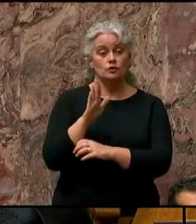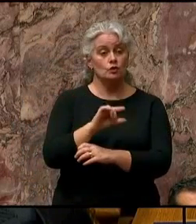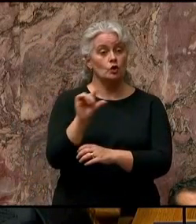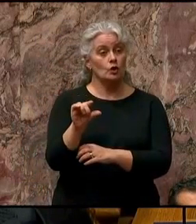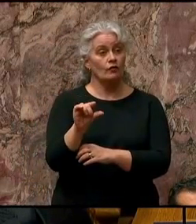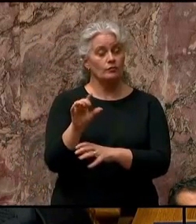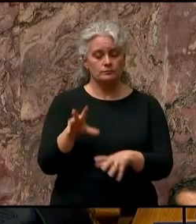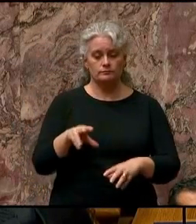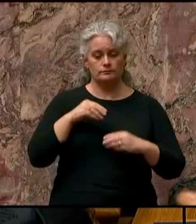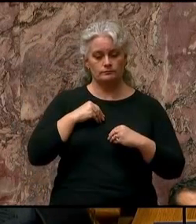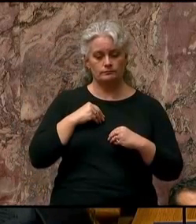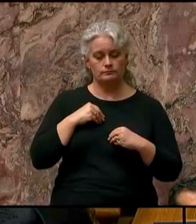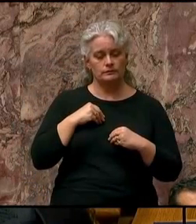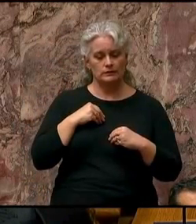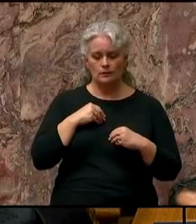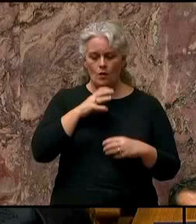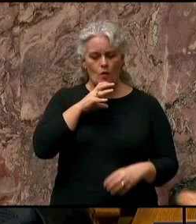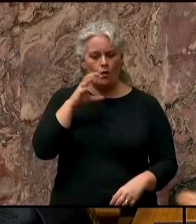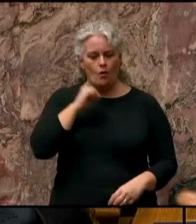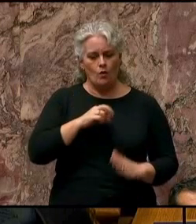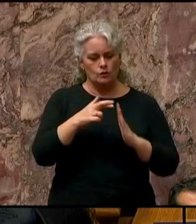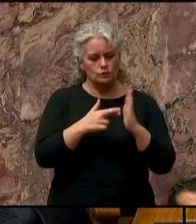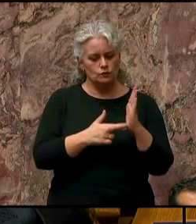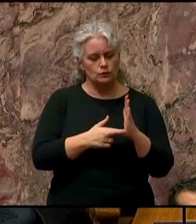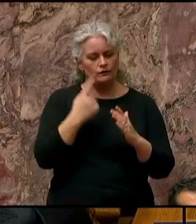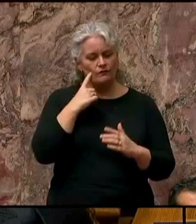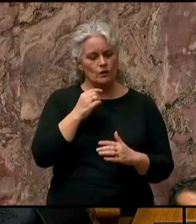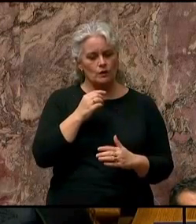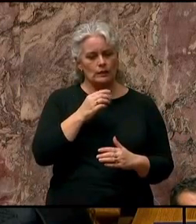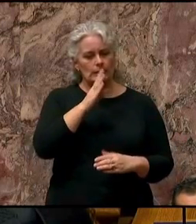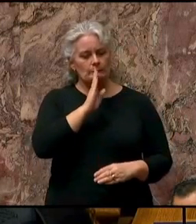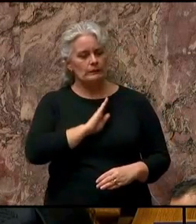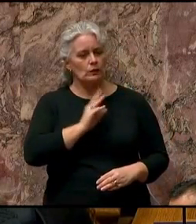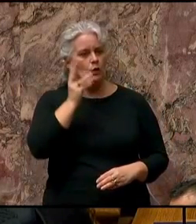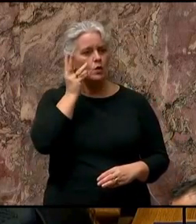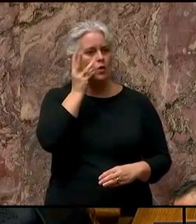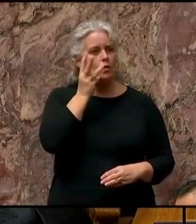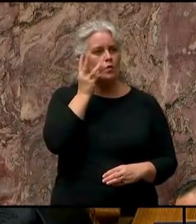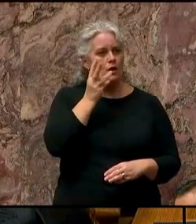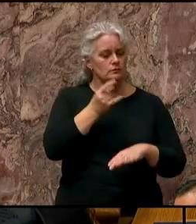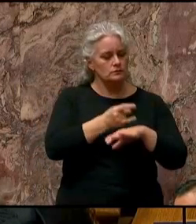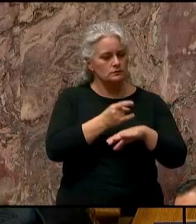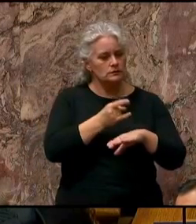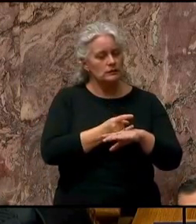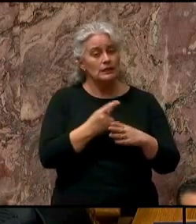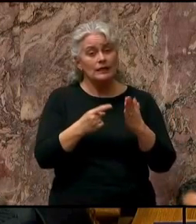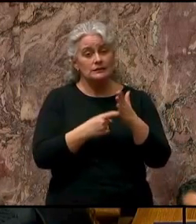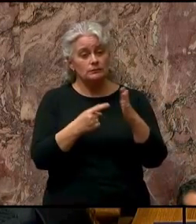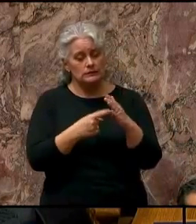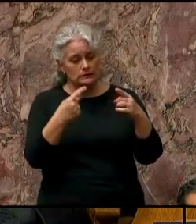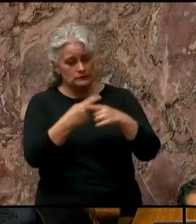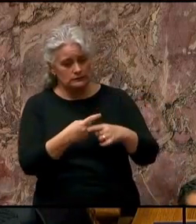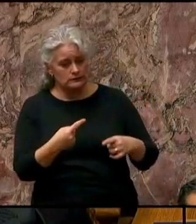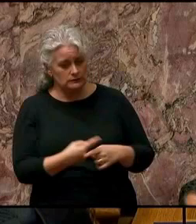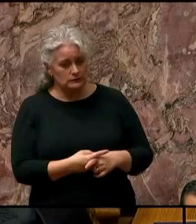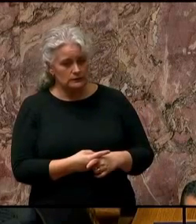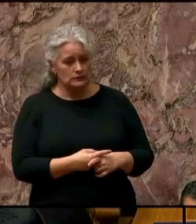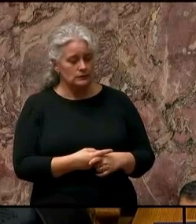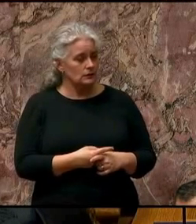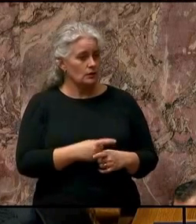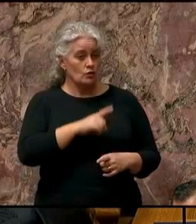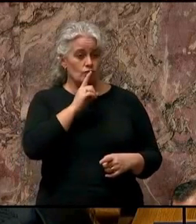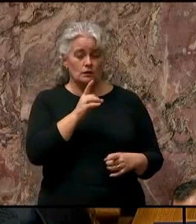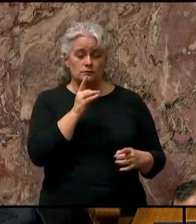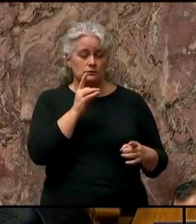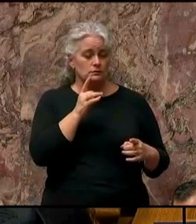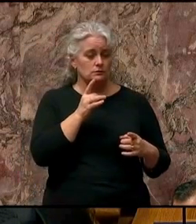took on outdated regulations on beer, wine and spirits. Sometimes contradictory, often burdensome,